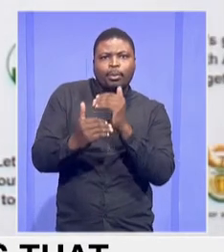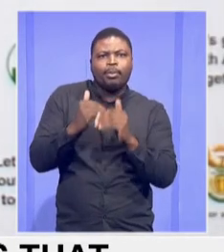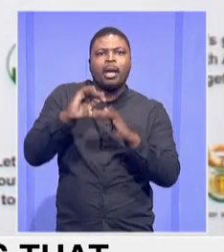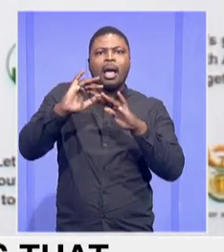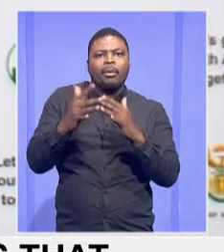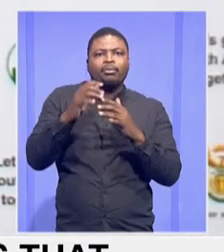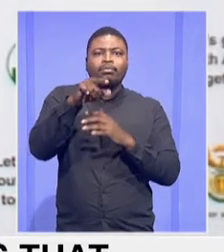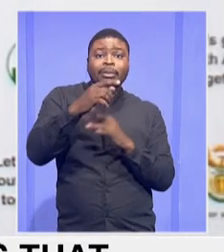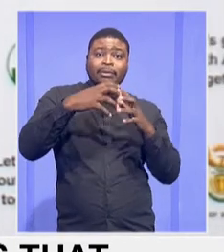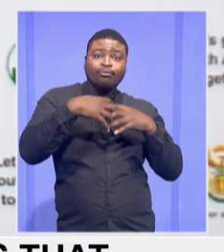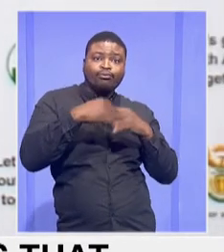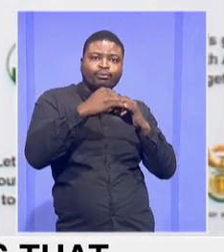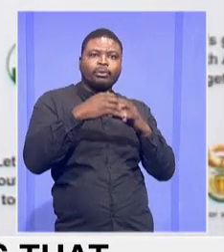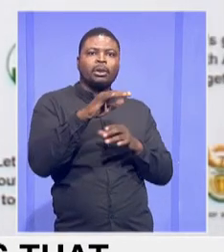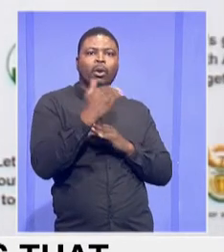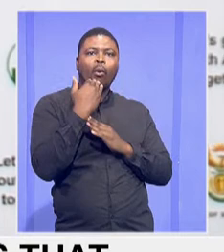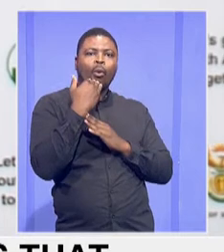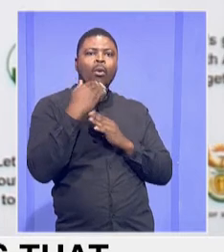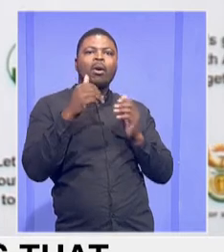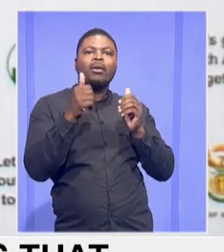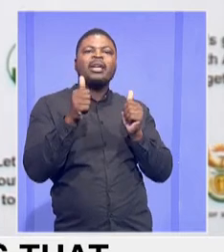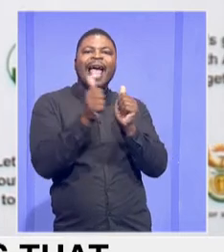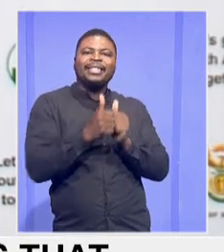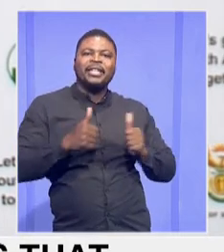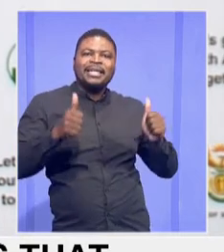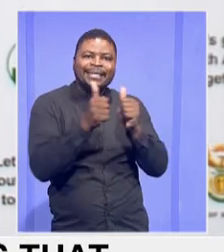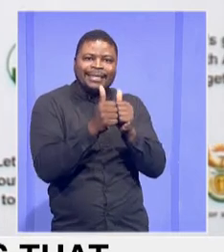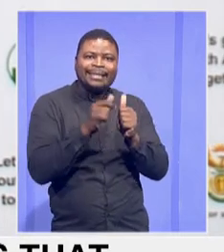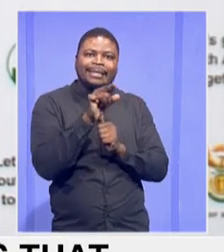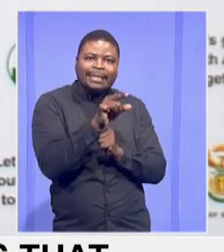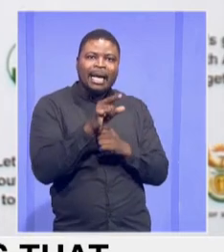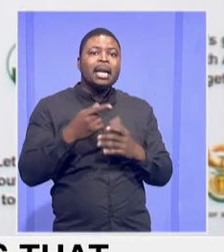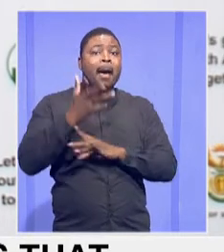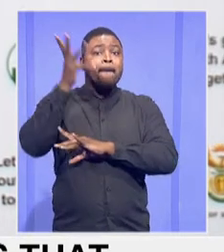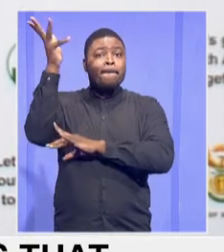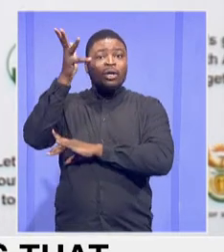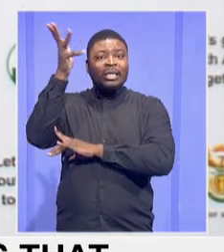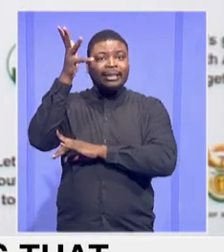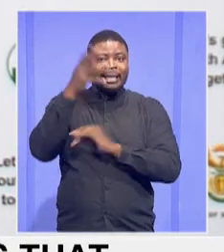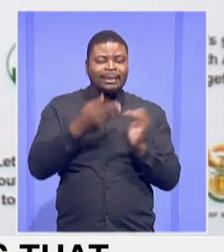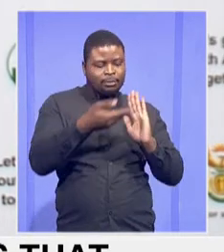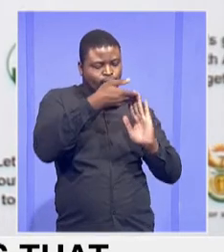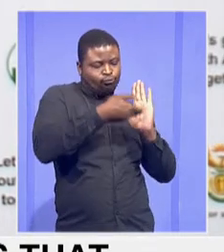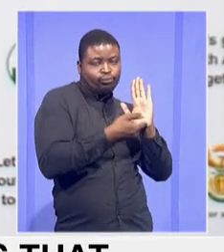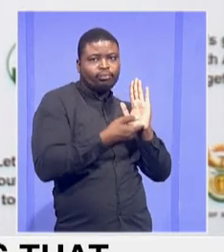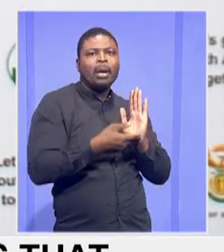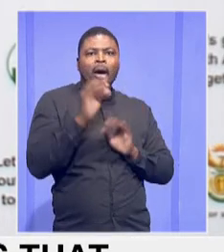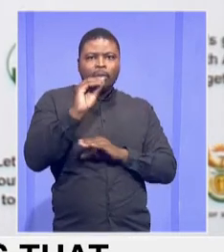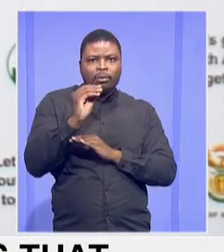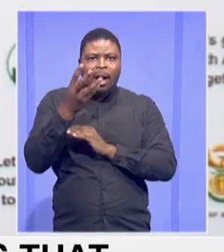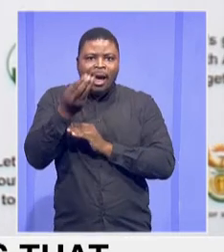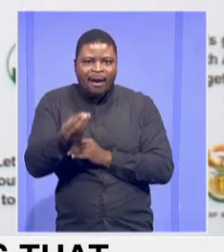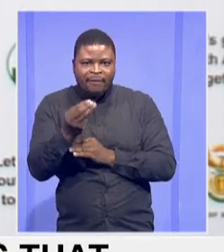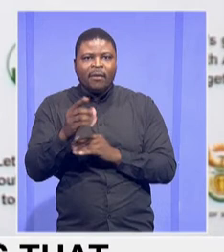This presentation will be made available. And we give you a breakdown from April